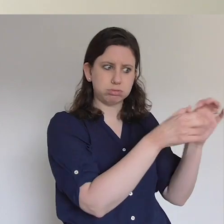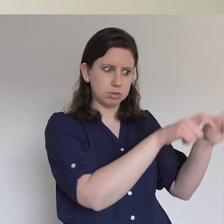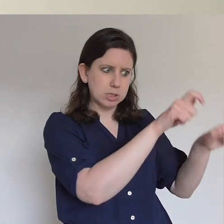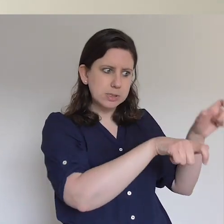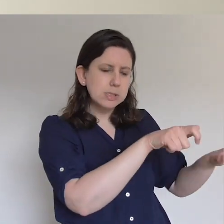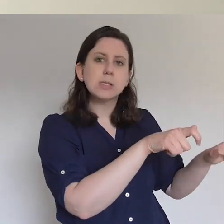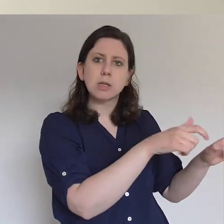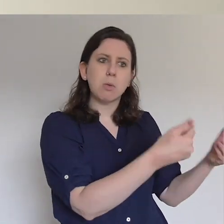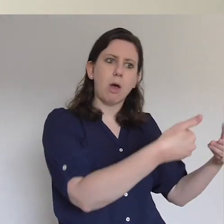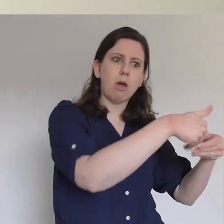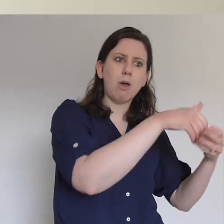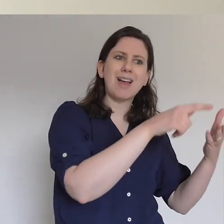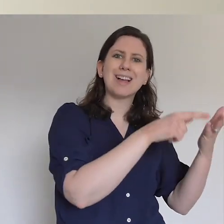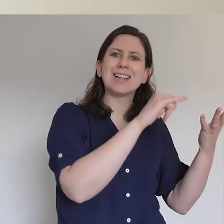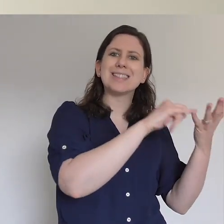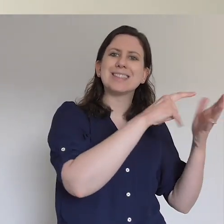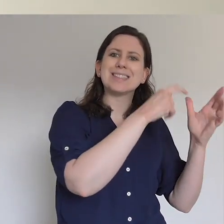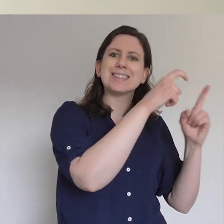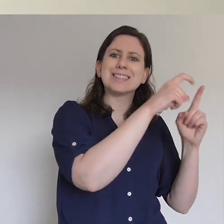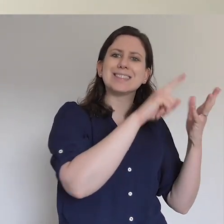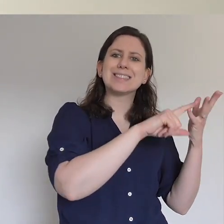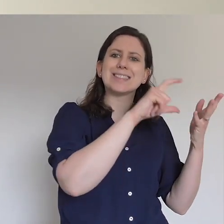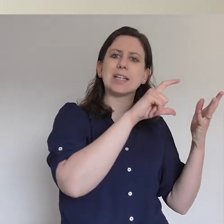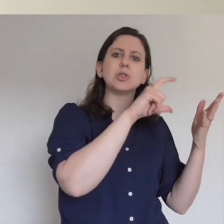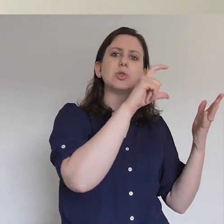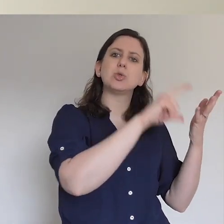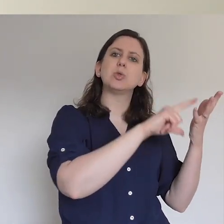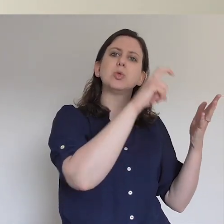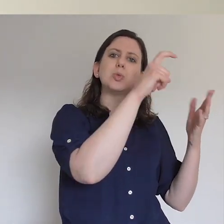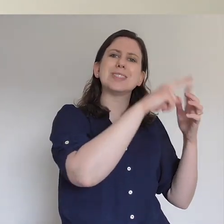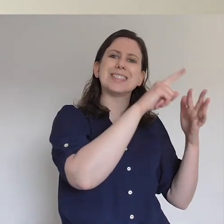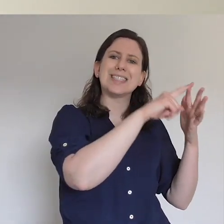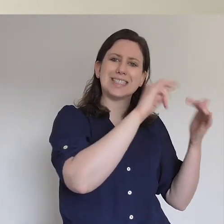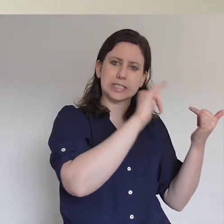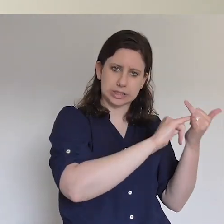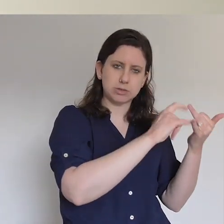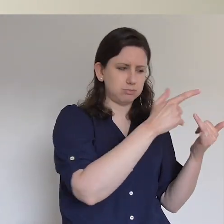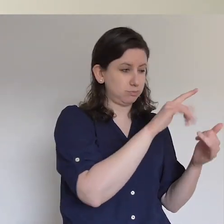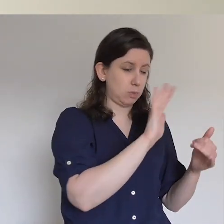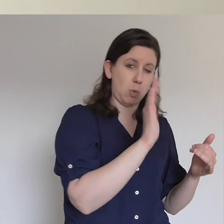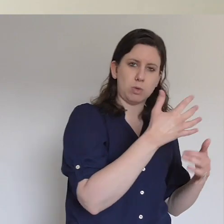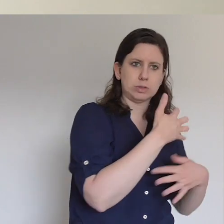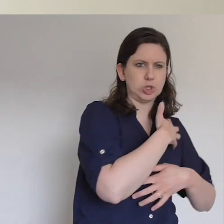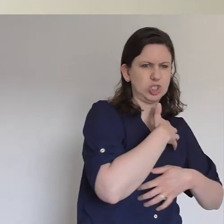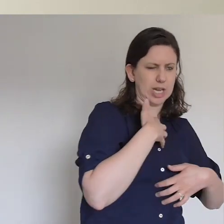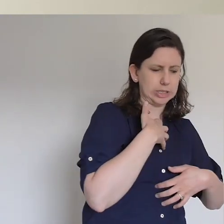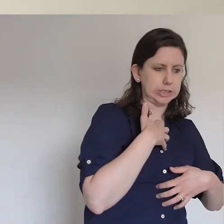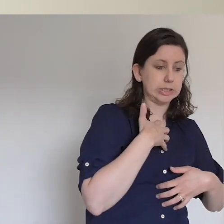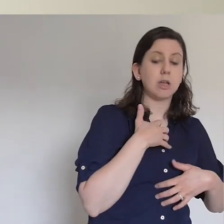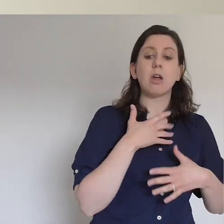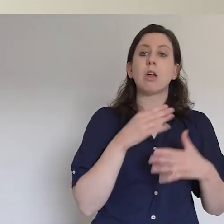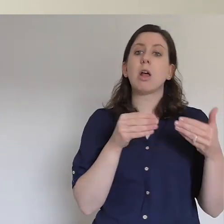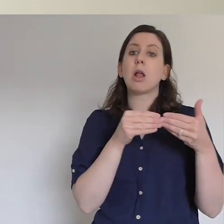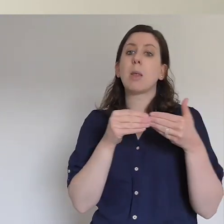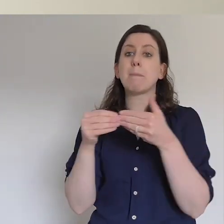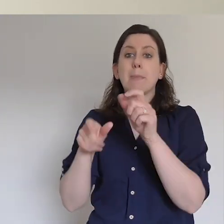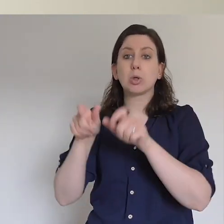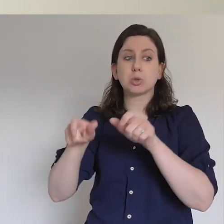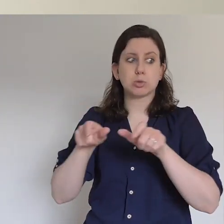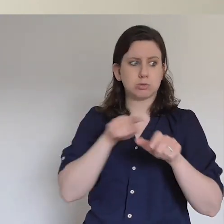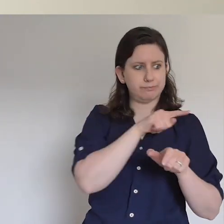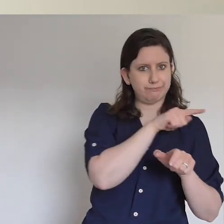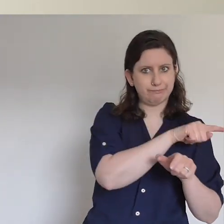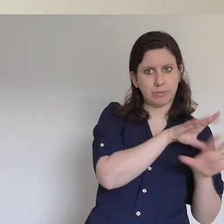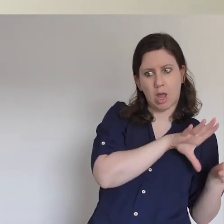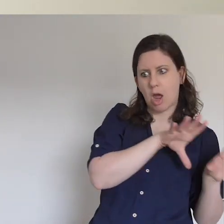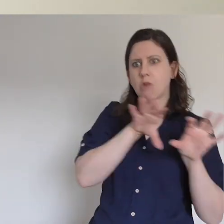jealousy. They arrested the apostles and put them in the public jail. But during the